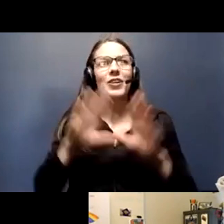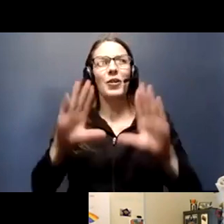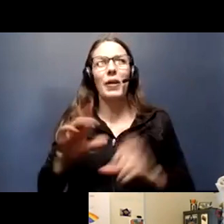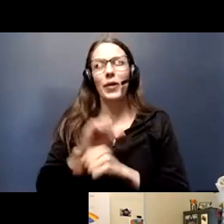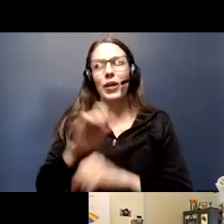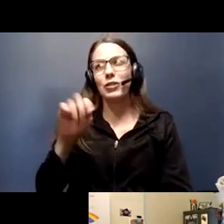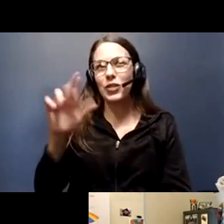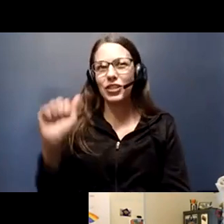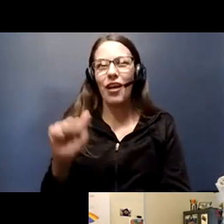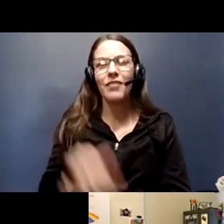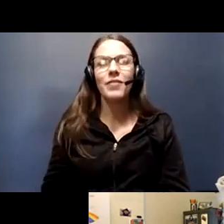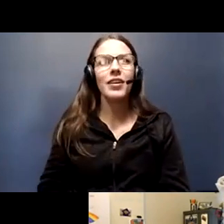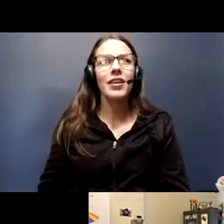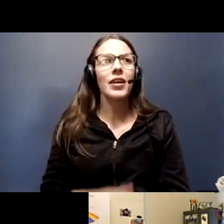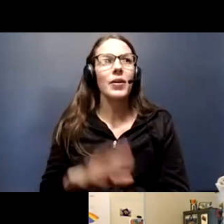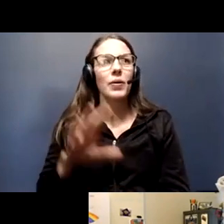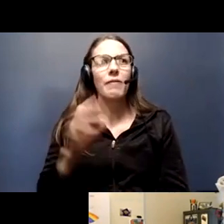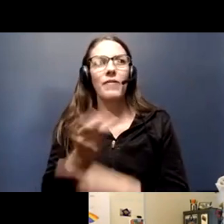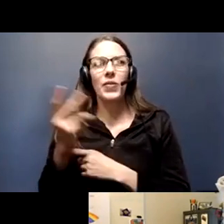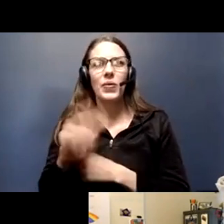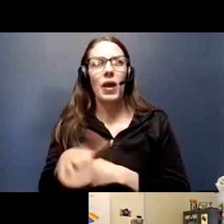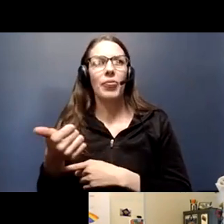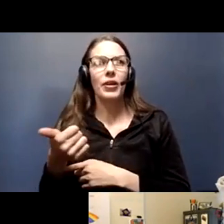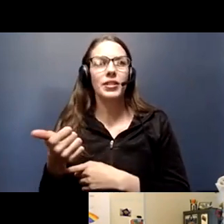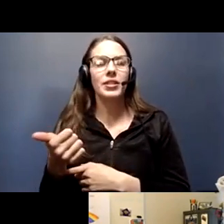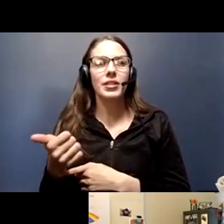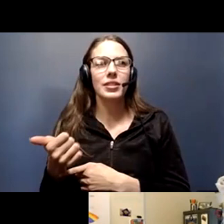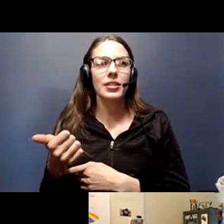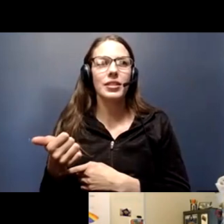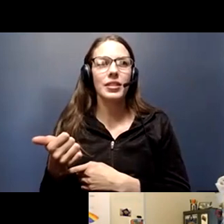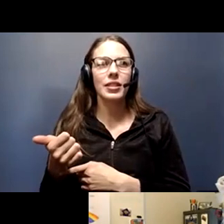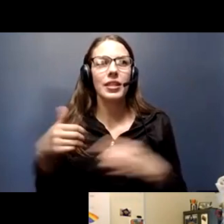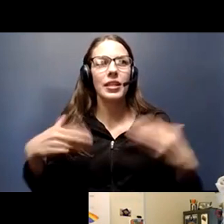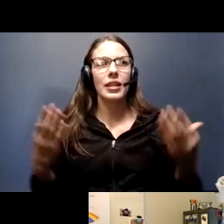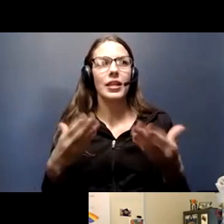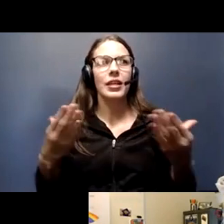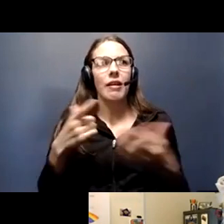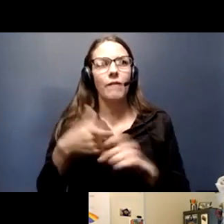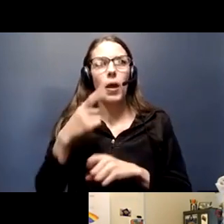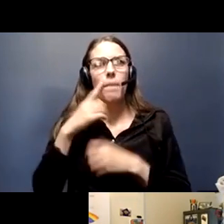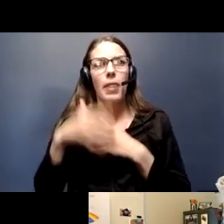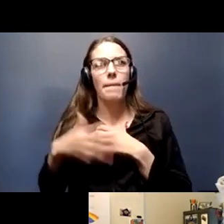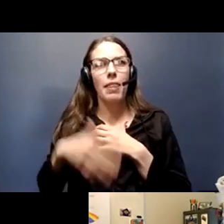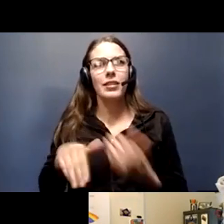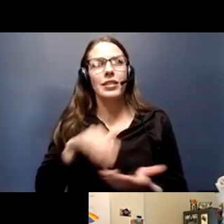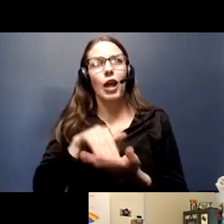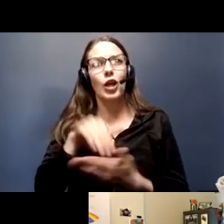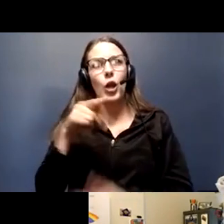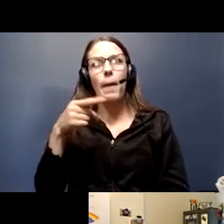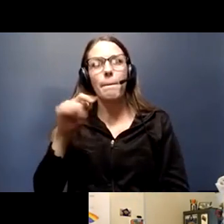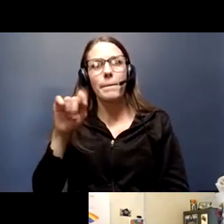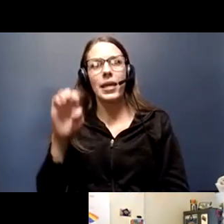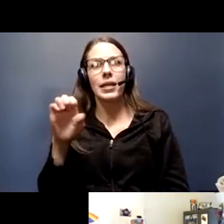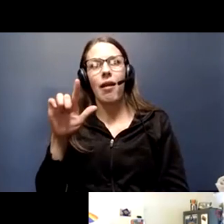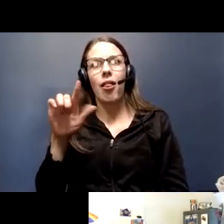Tricia. We have a couple of others here from the blood center. Pete Lux, responsible